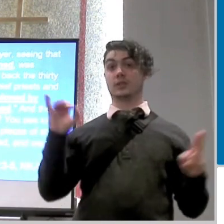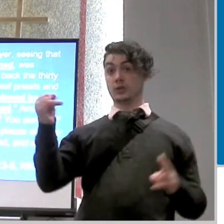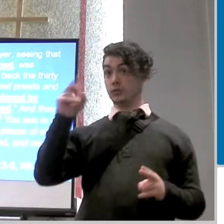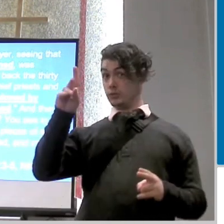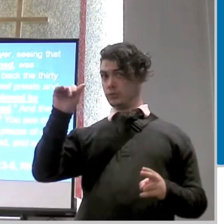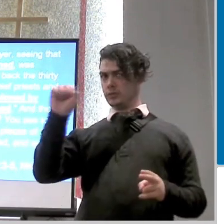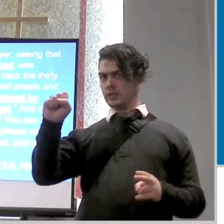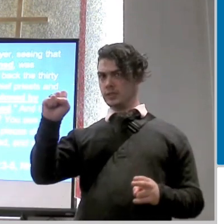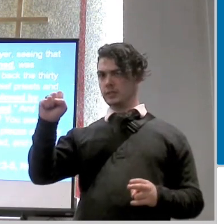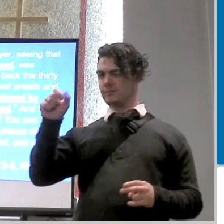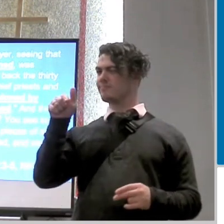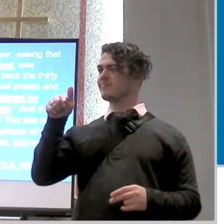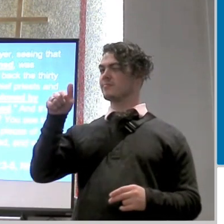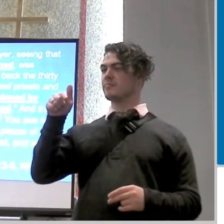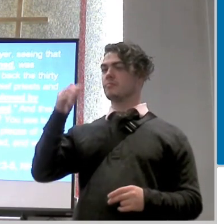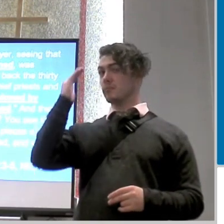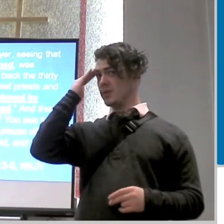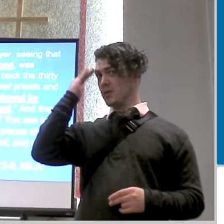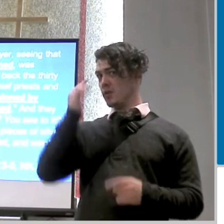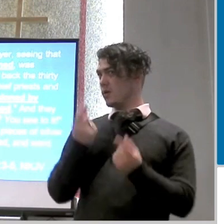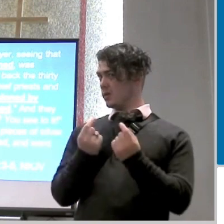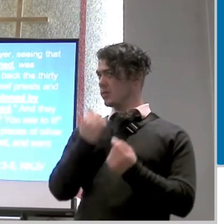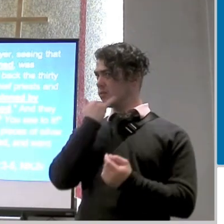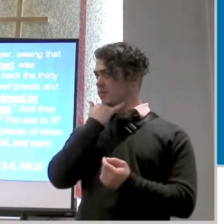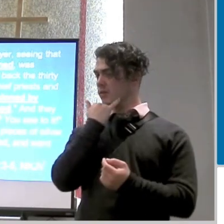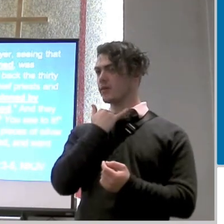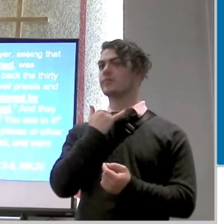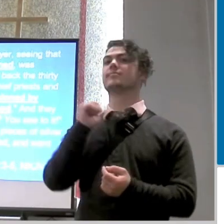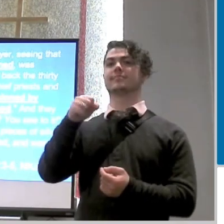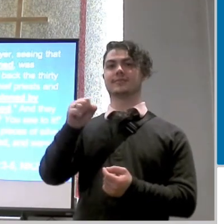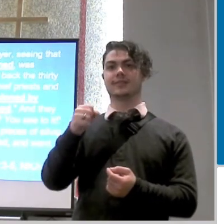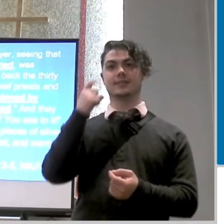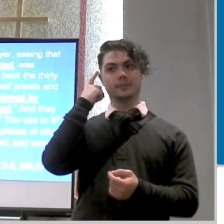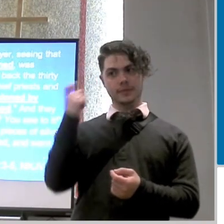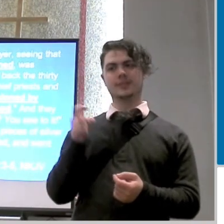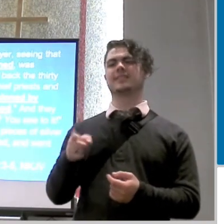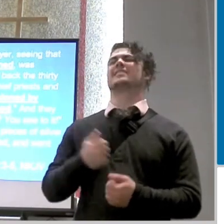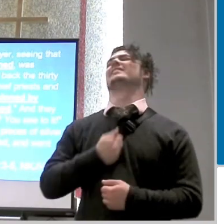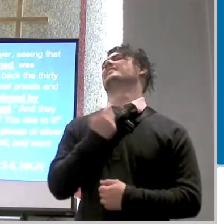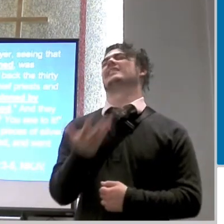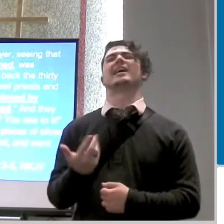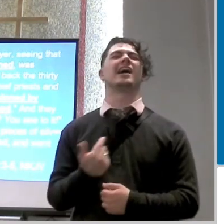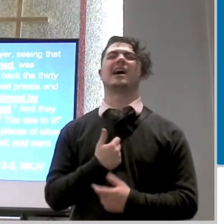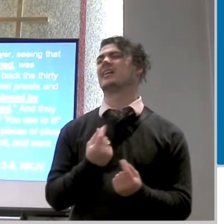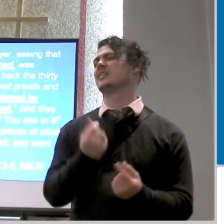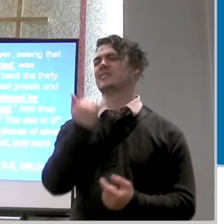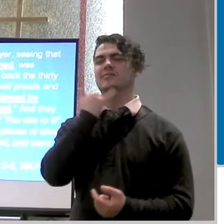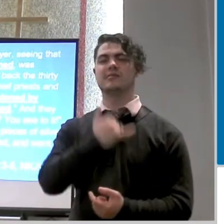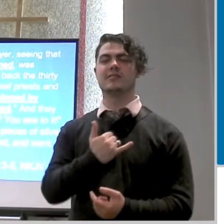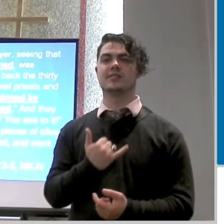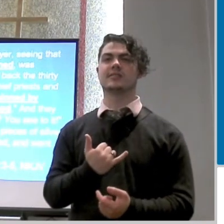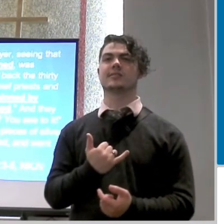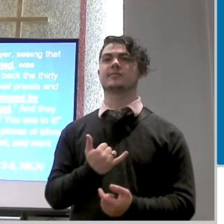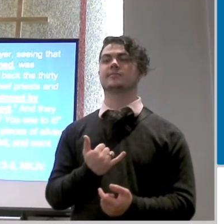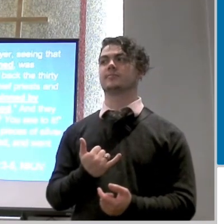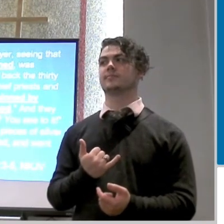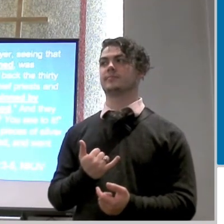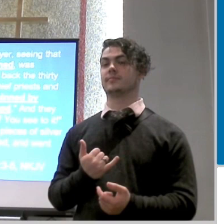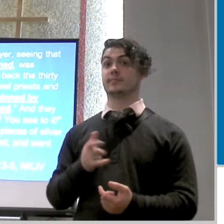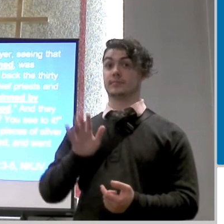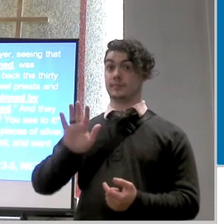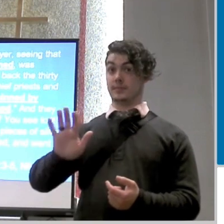the wrong thing yes how do we know judas knows because judas says i've done the wrong thing his